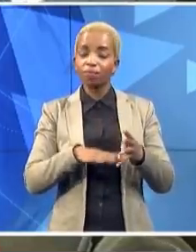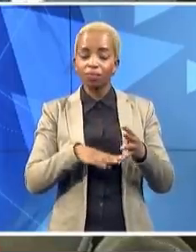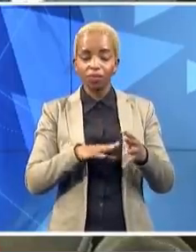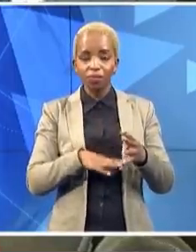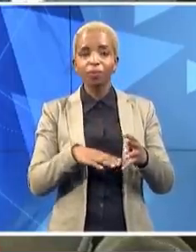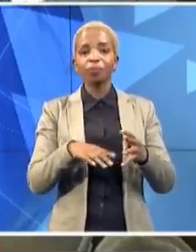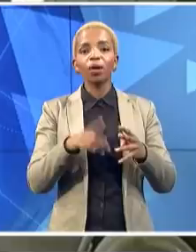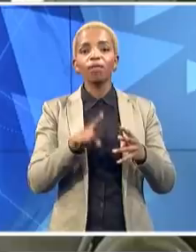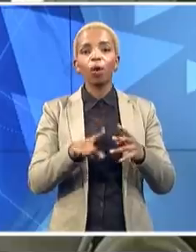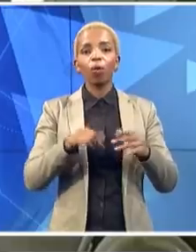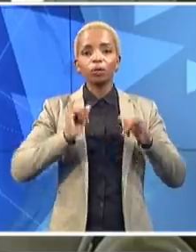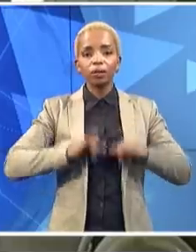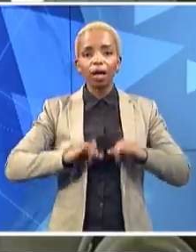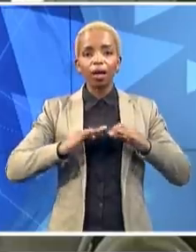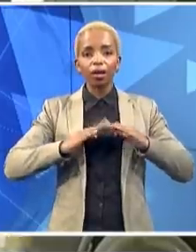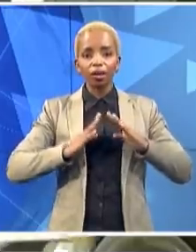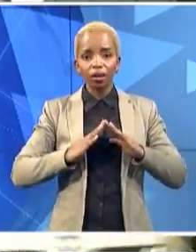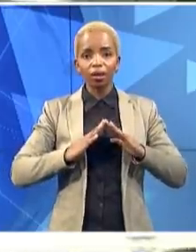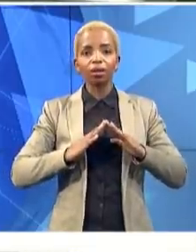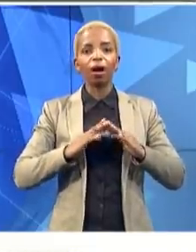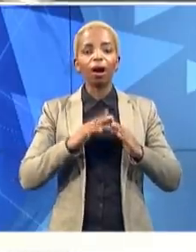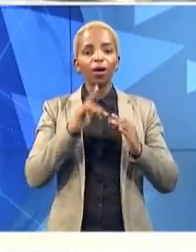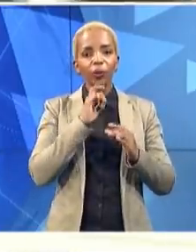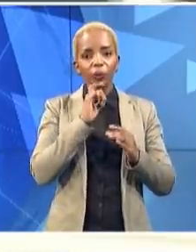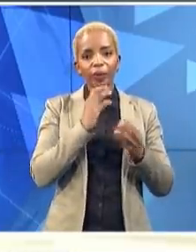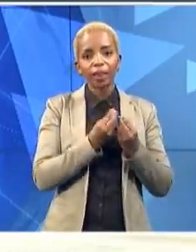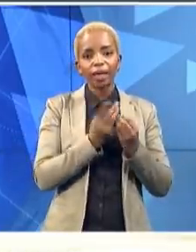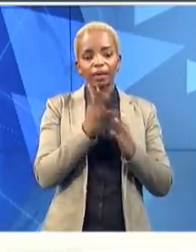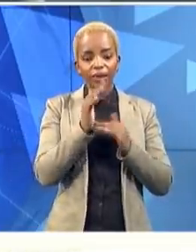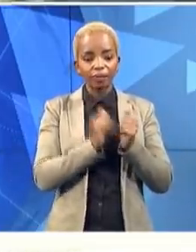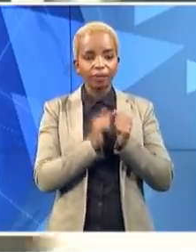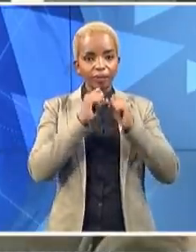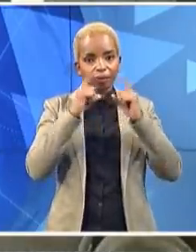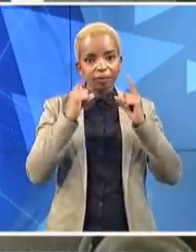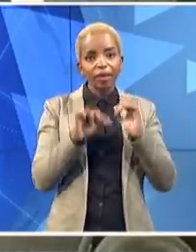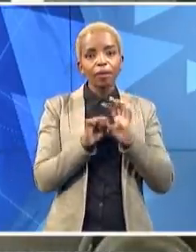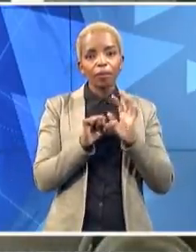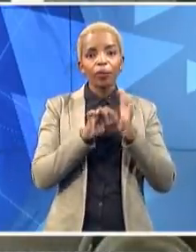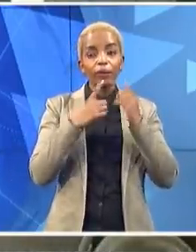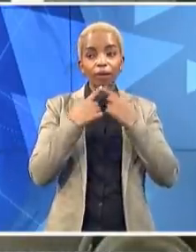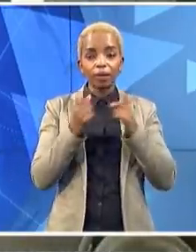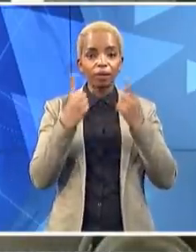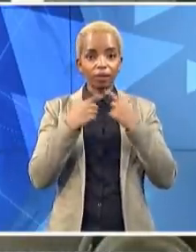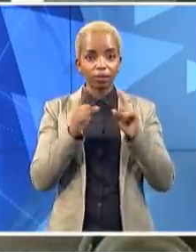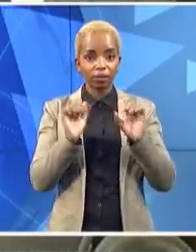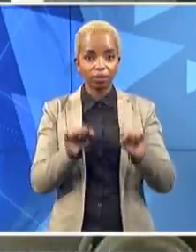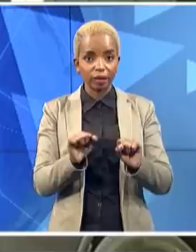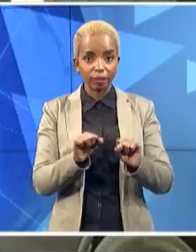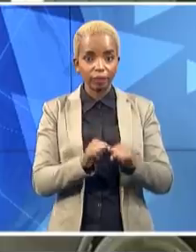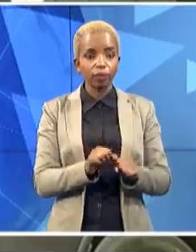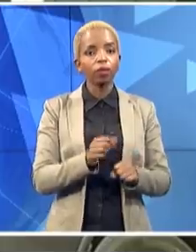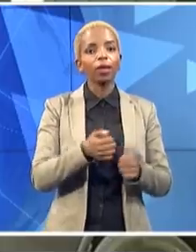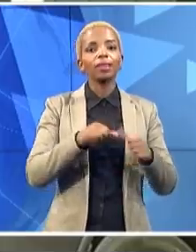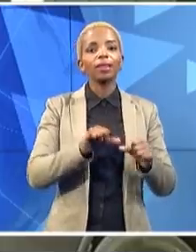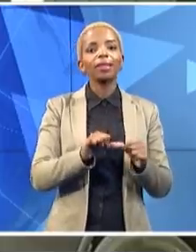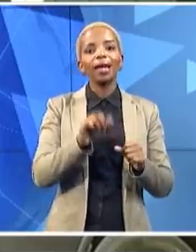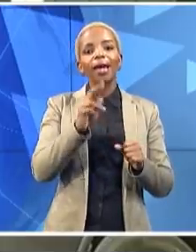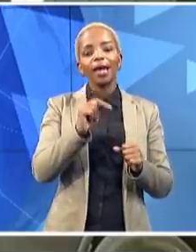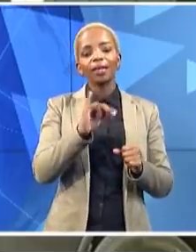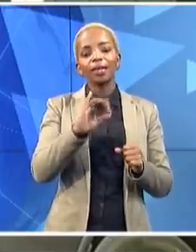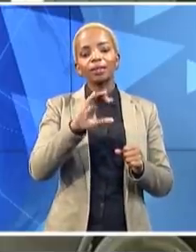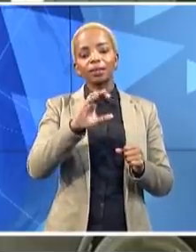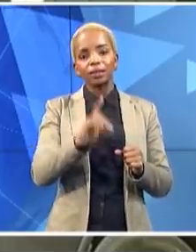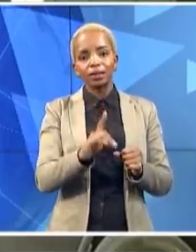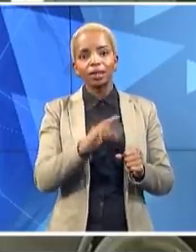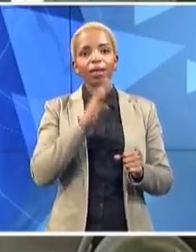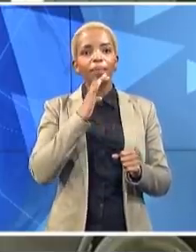when people meet the guidelines as have been set out by the NICD, which is a certain list of symptoms that you may have, then we will be doing testing. I